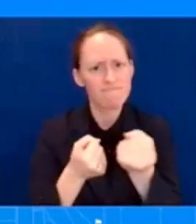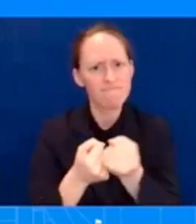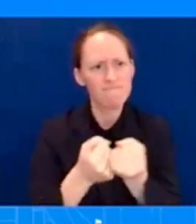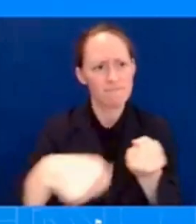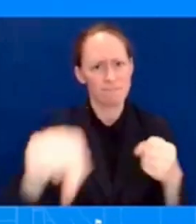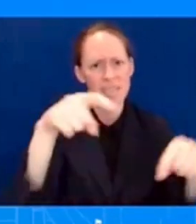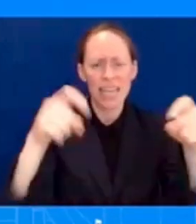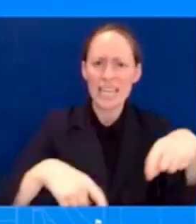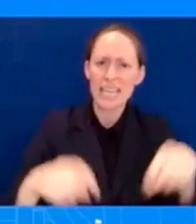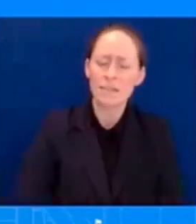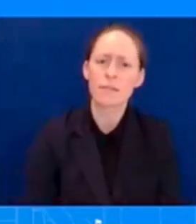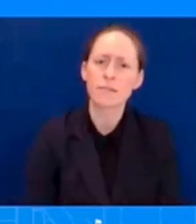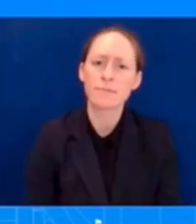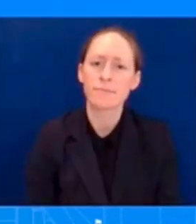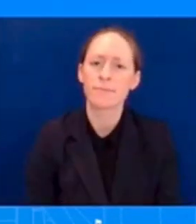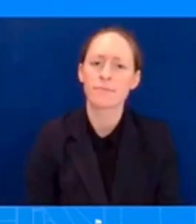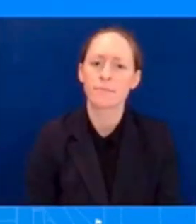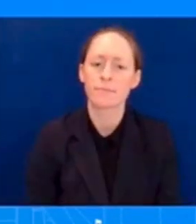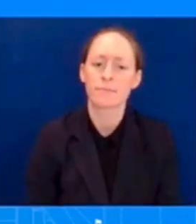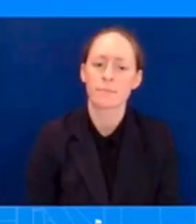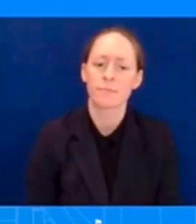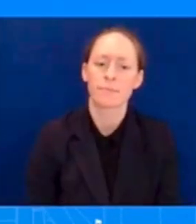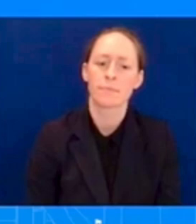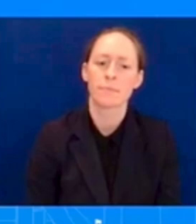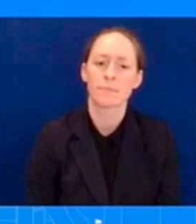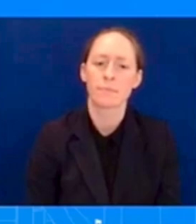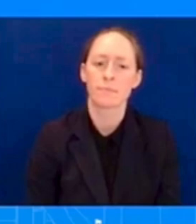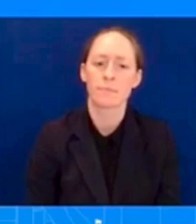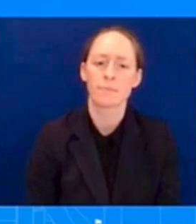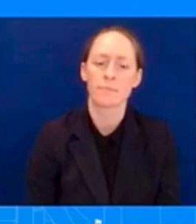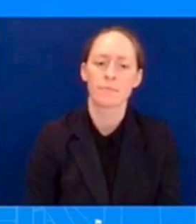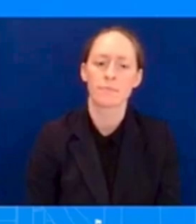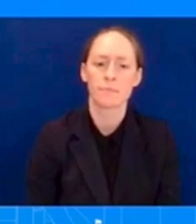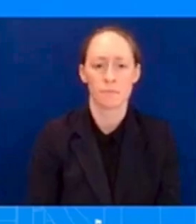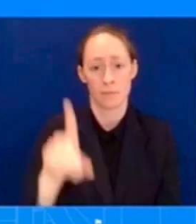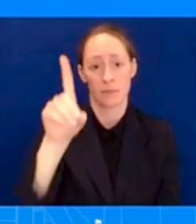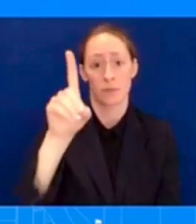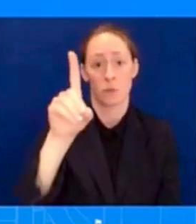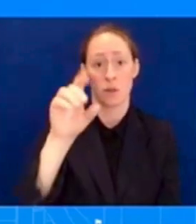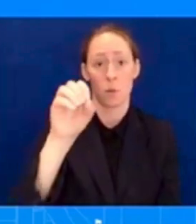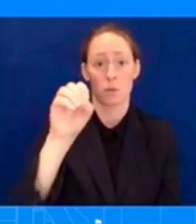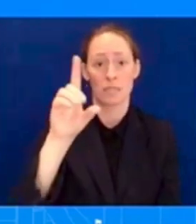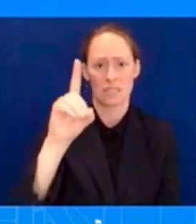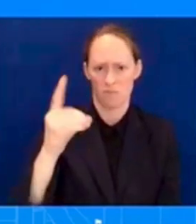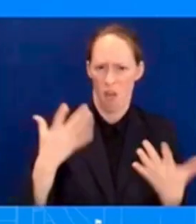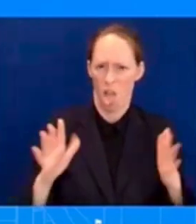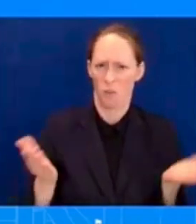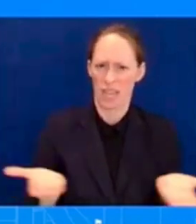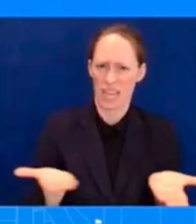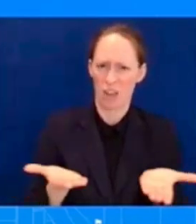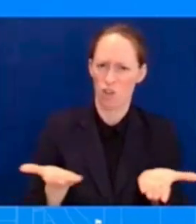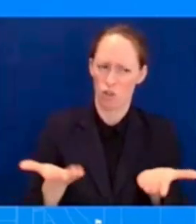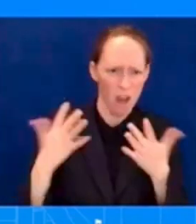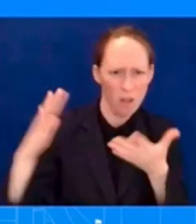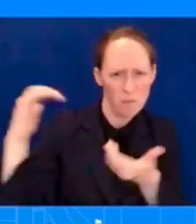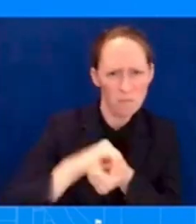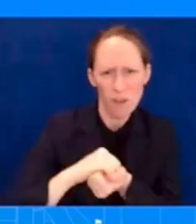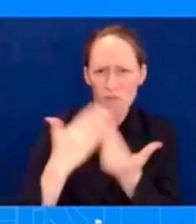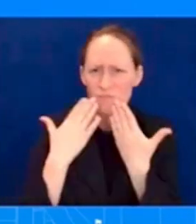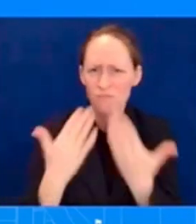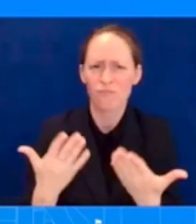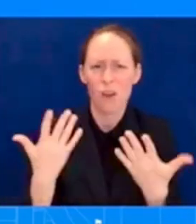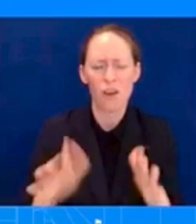is one of our strongest partners and we work with them on all of these different types of severe weather events that we are responding to